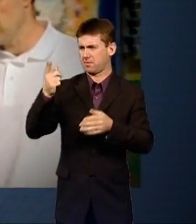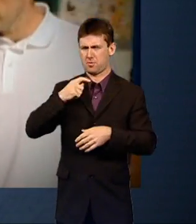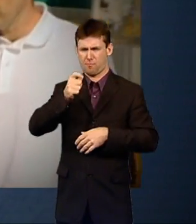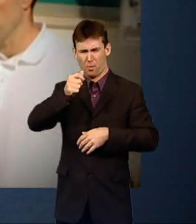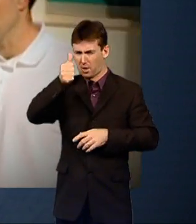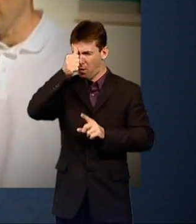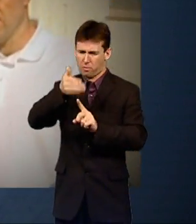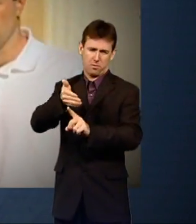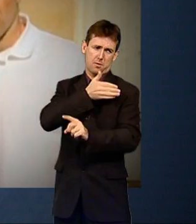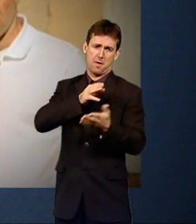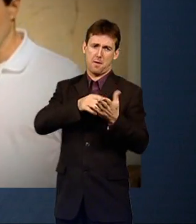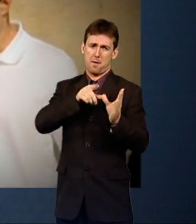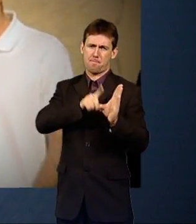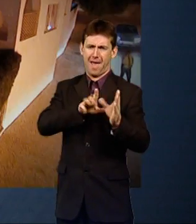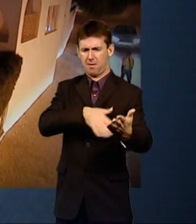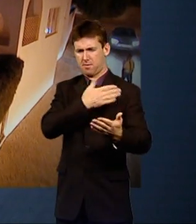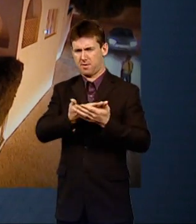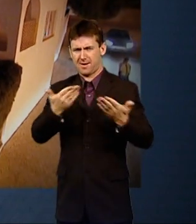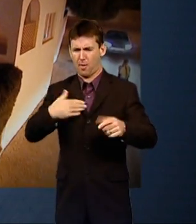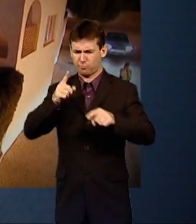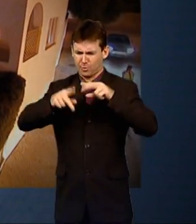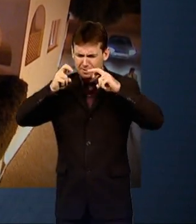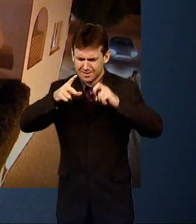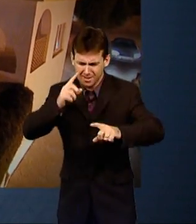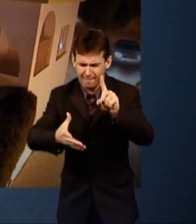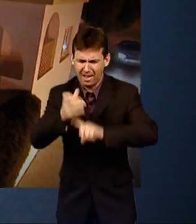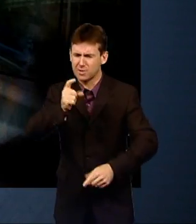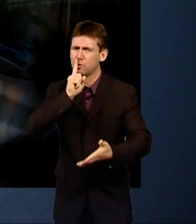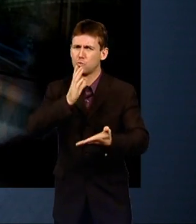start, goes in search of the truth in a Panorama special.